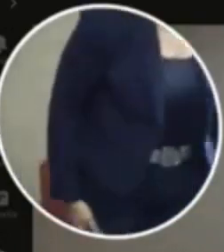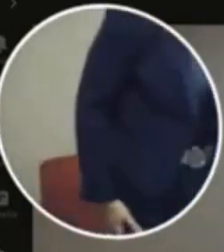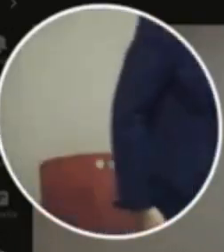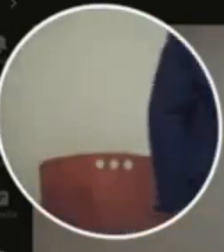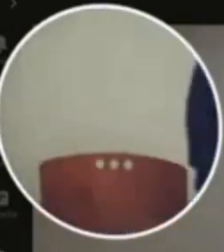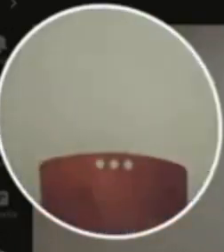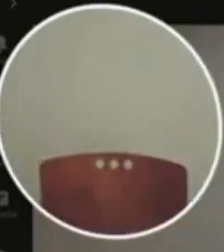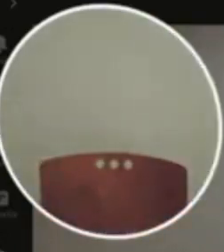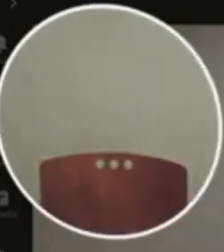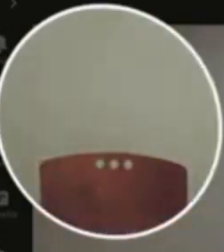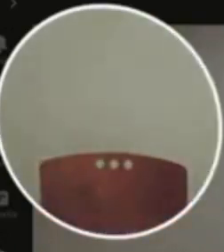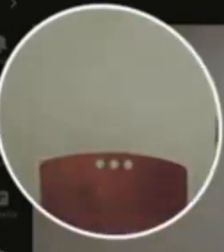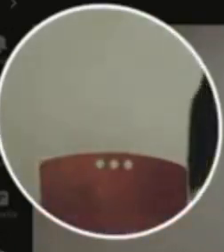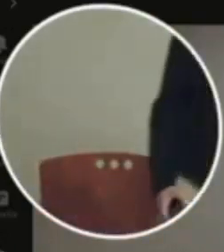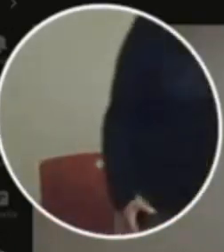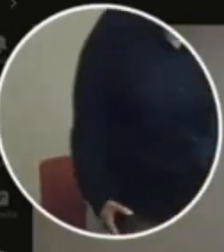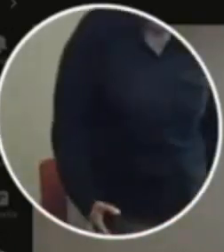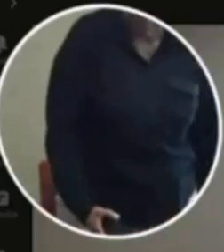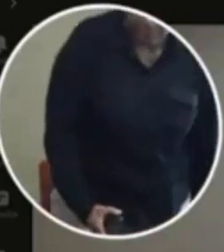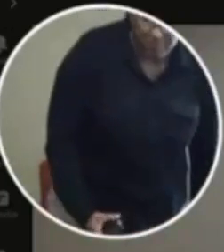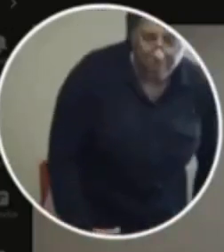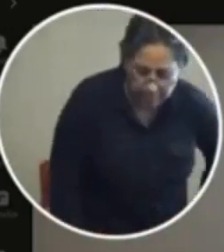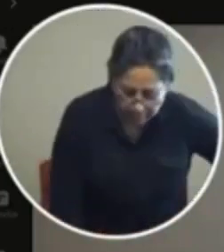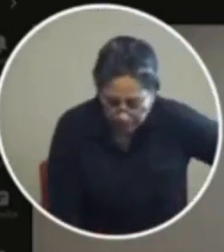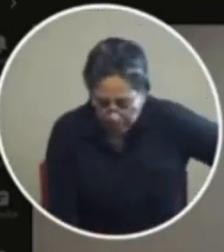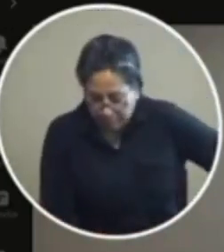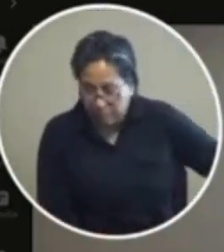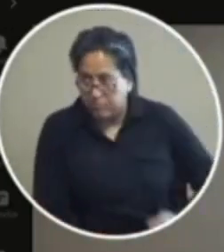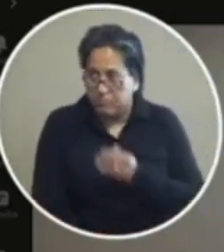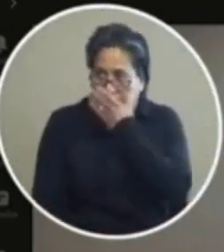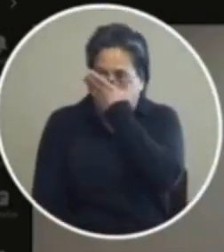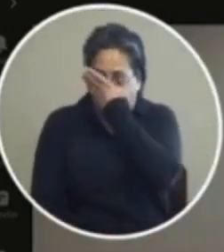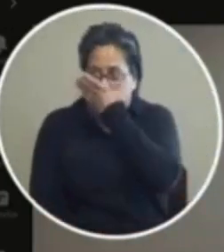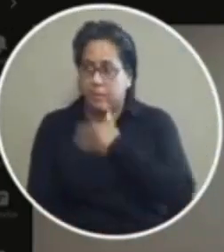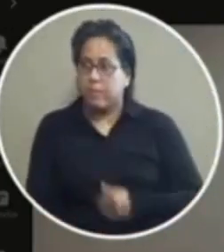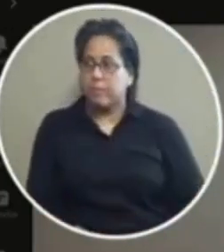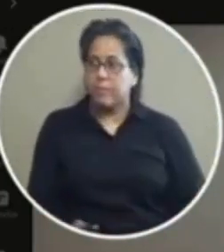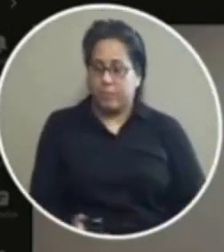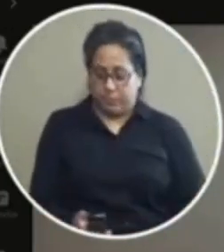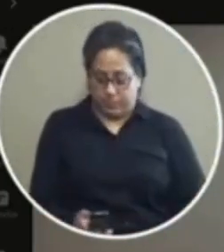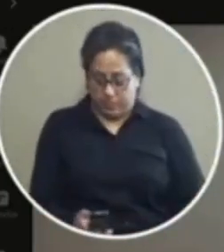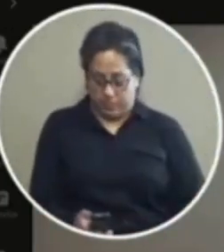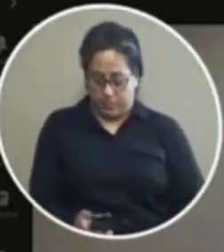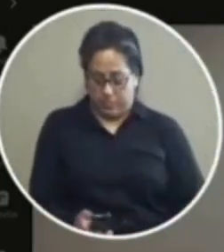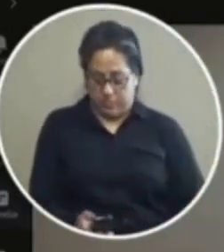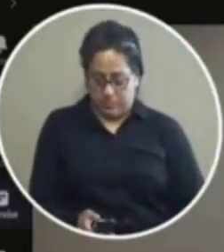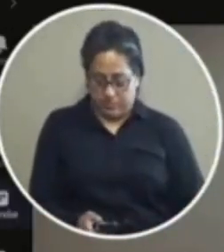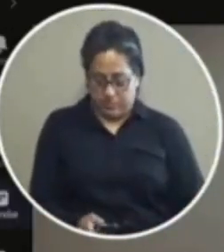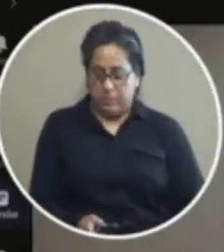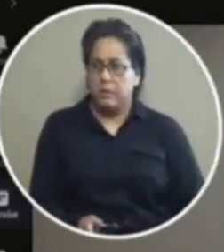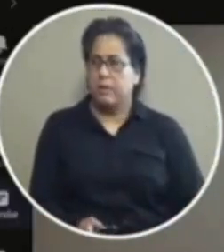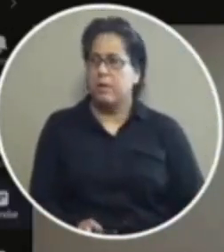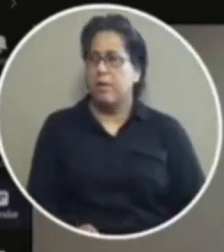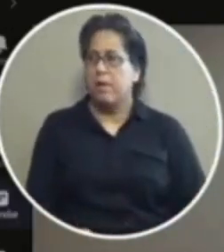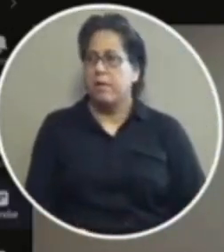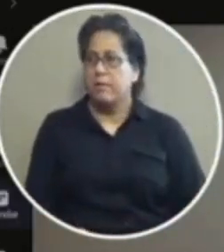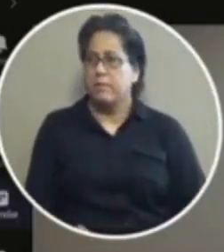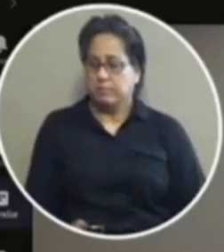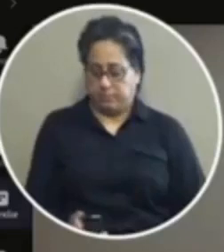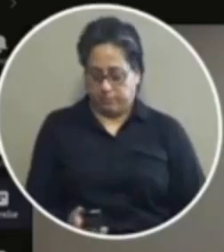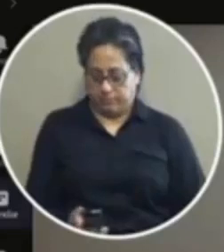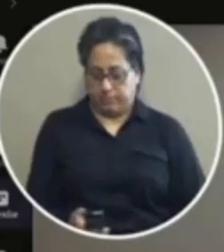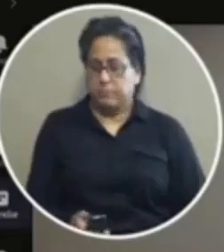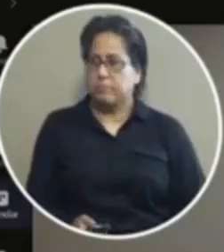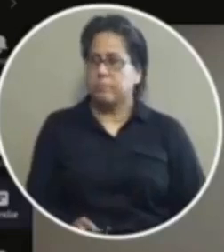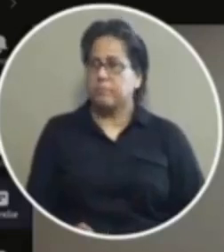chief allen if i could chime in here go ahead go ahead ahead well well i agree with